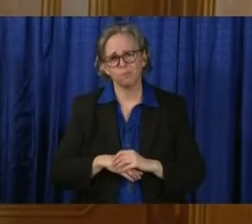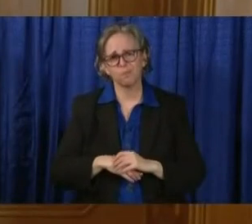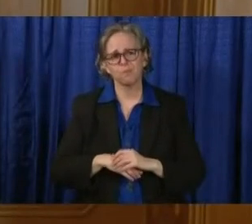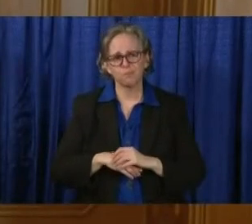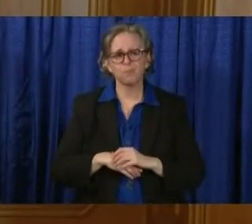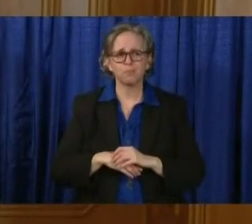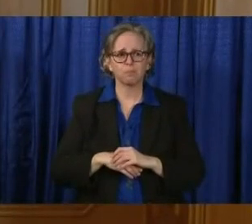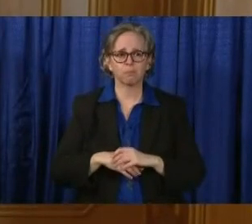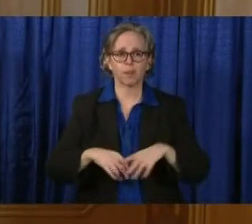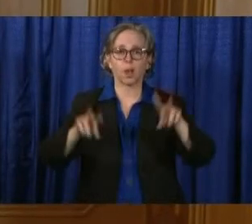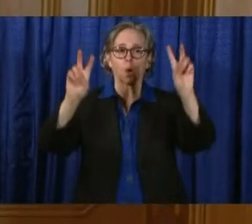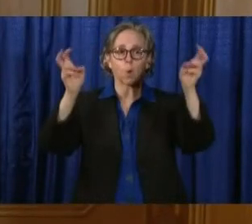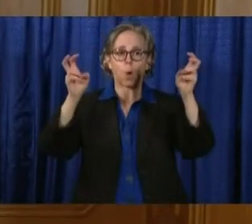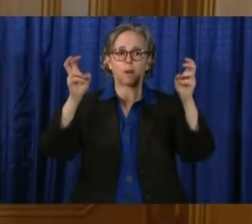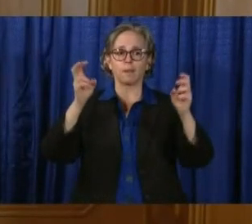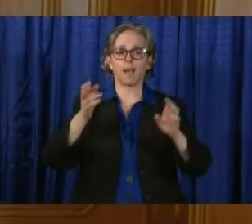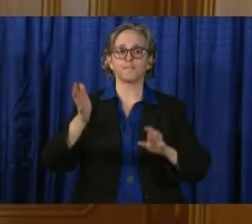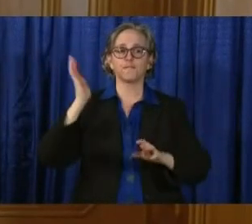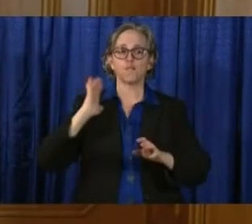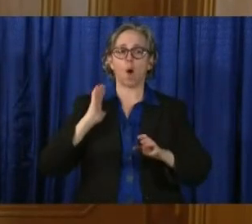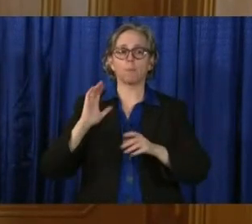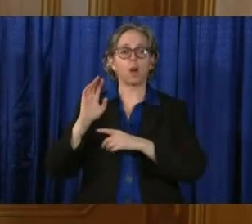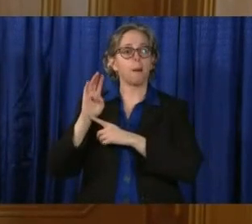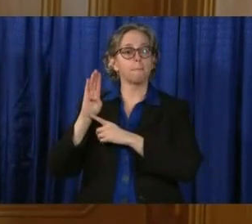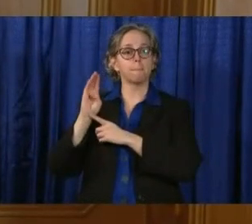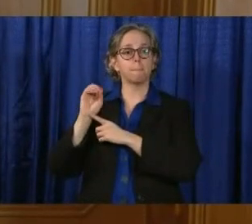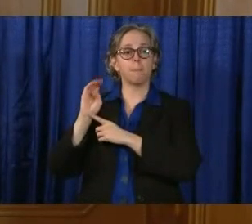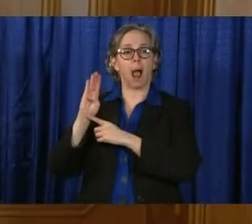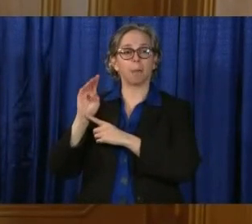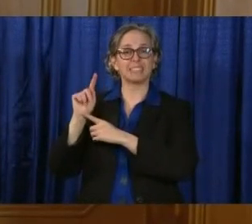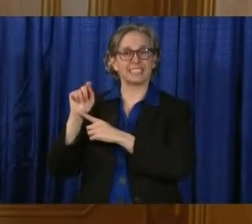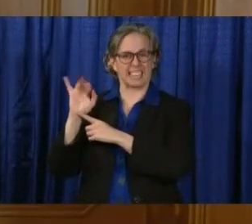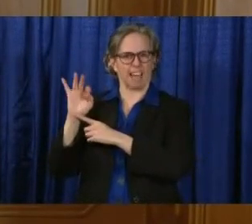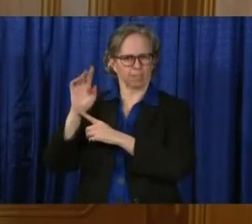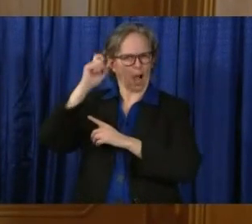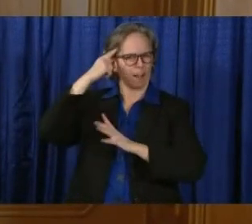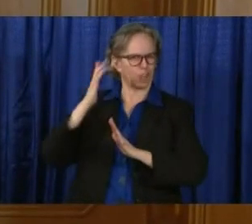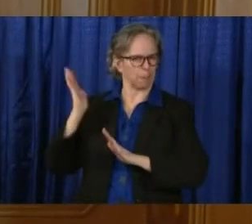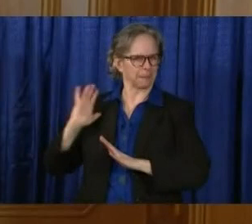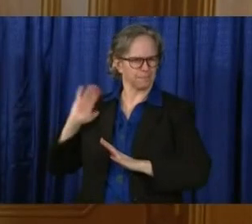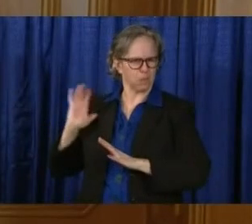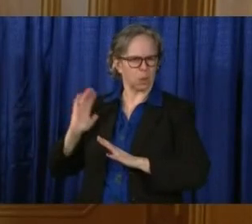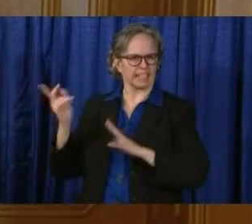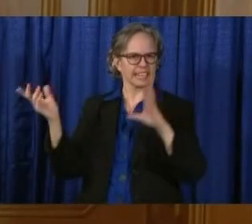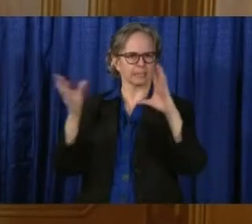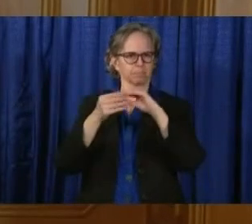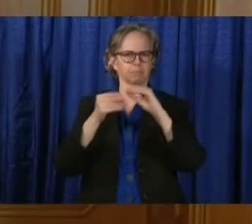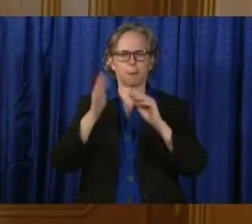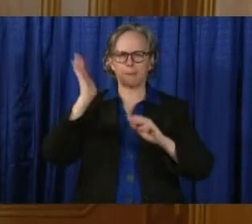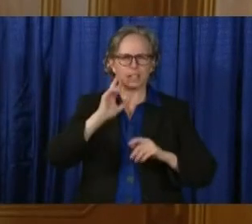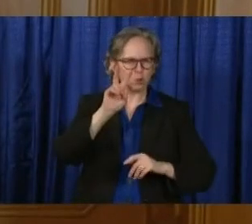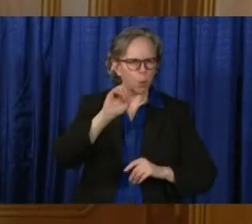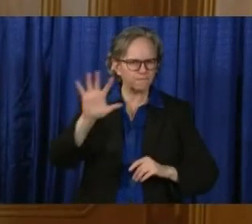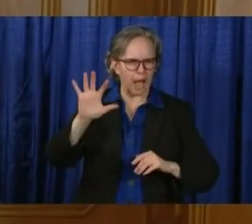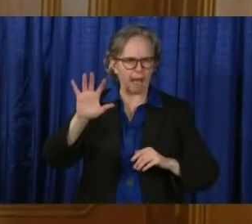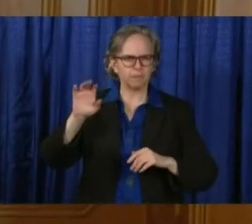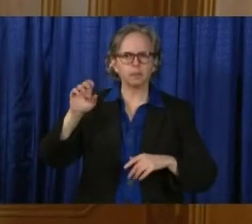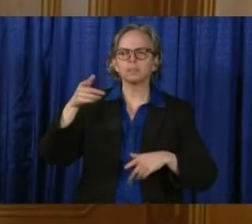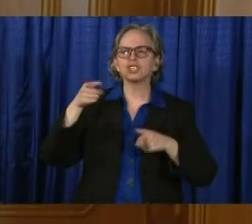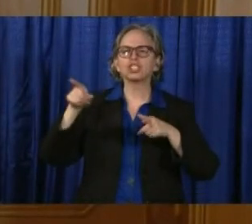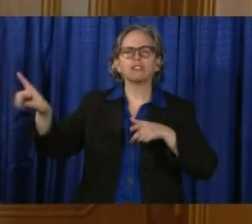former Governor Bob Taft, setting his 2005 State of the State Address. I thought this was a pretty good quote, Bob.